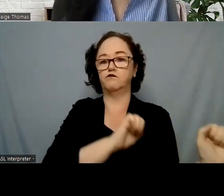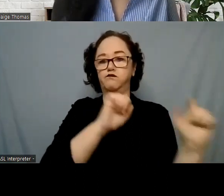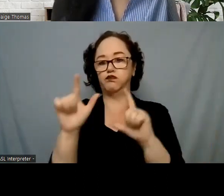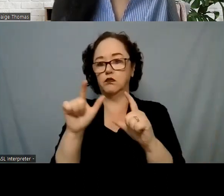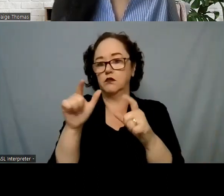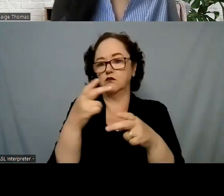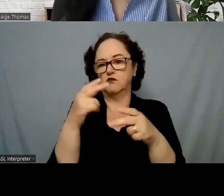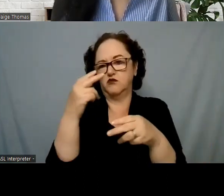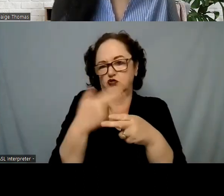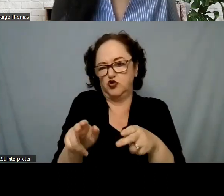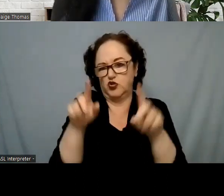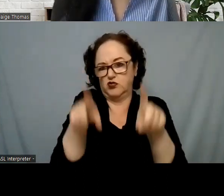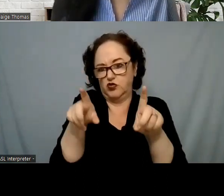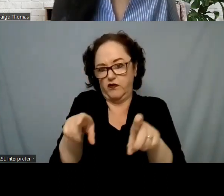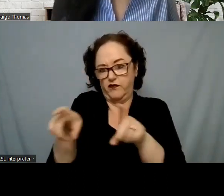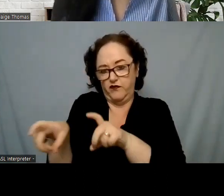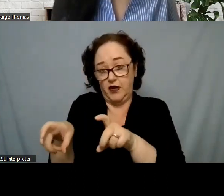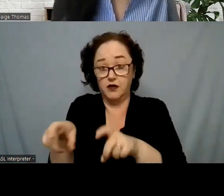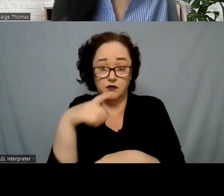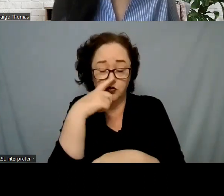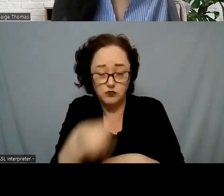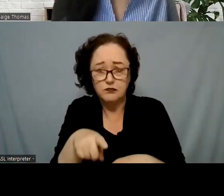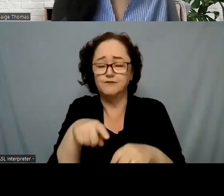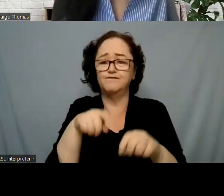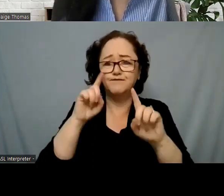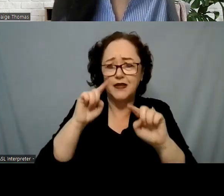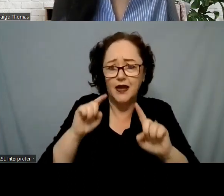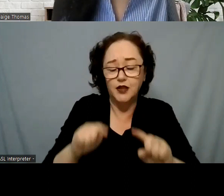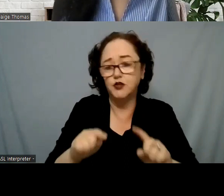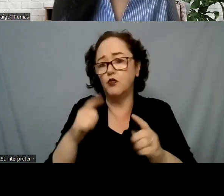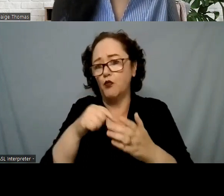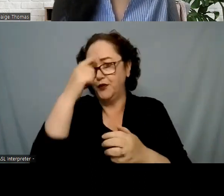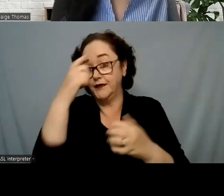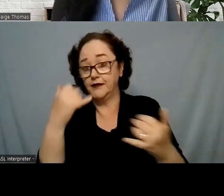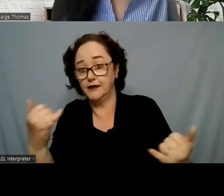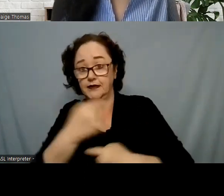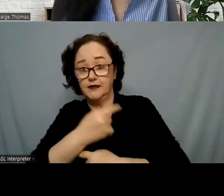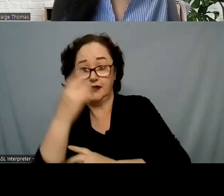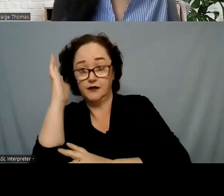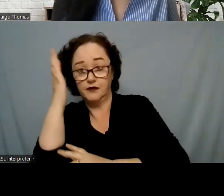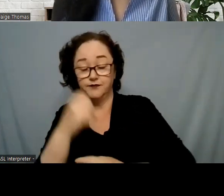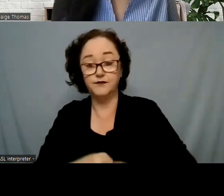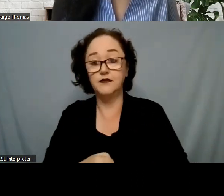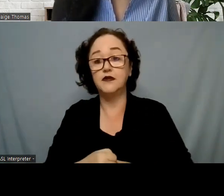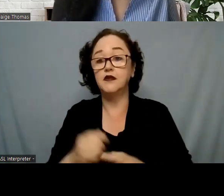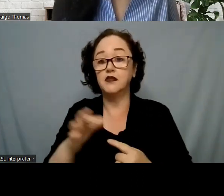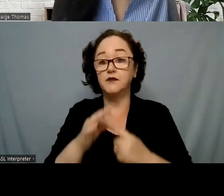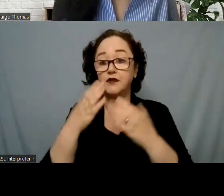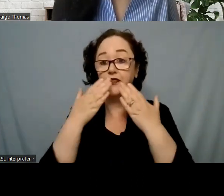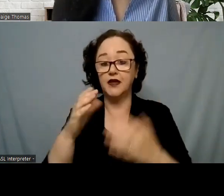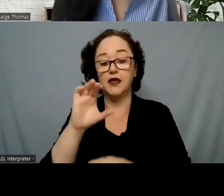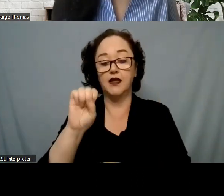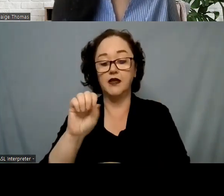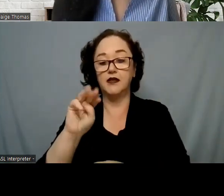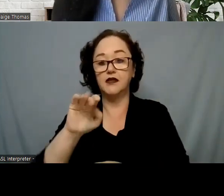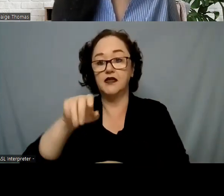browser. Please take a few moments to share your comments and thoughts about today's presentation. We would like to give a special thanks to SAMHSA for sponsoring this